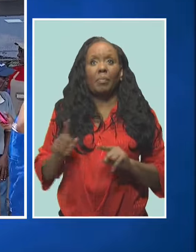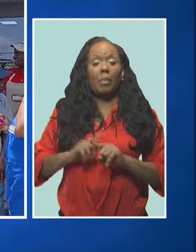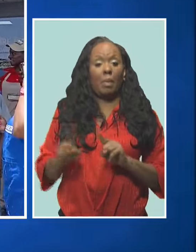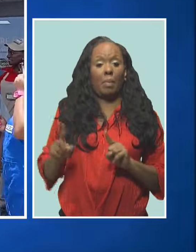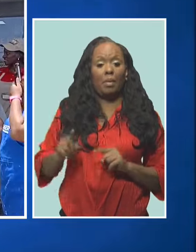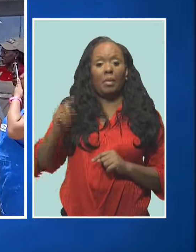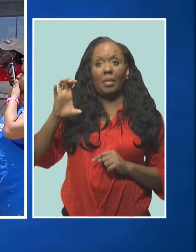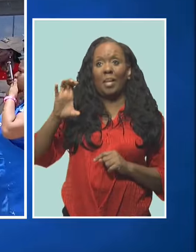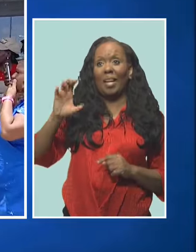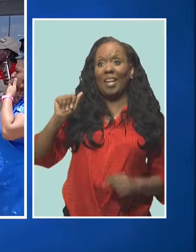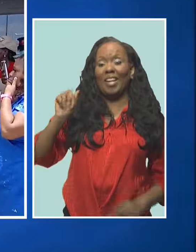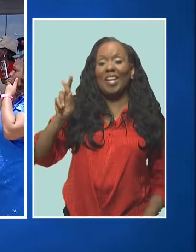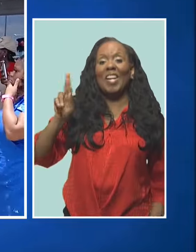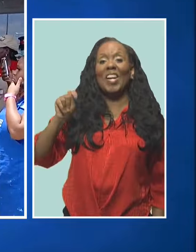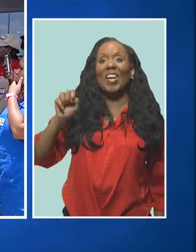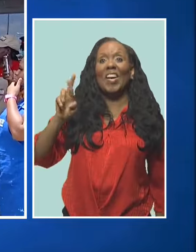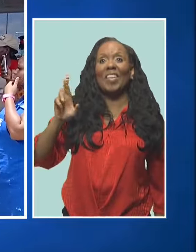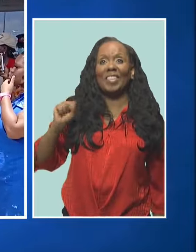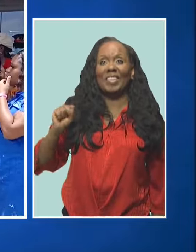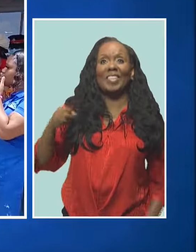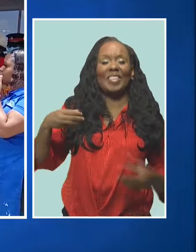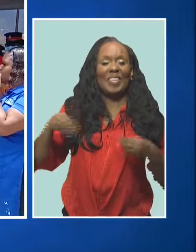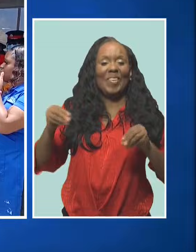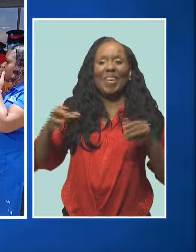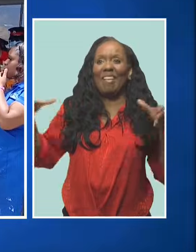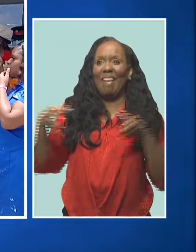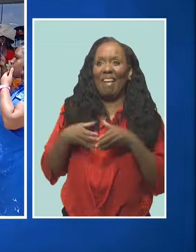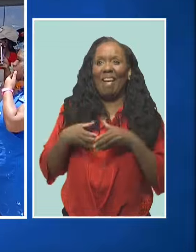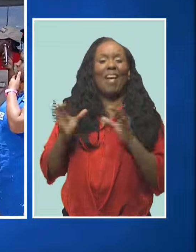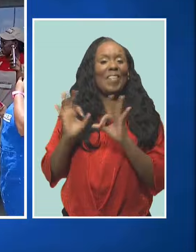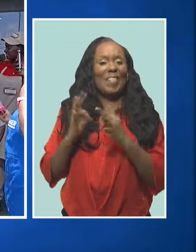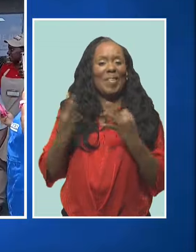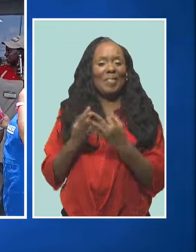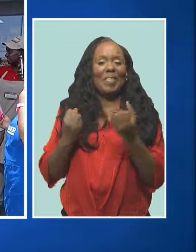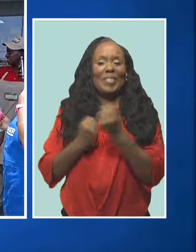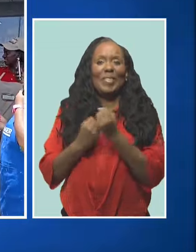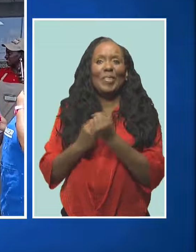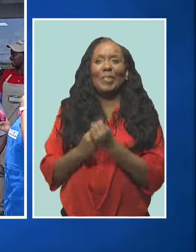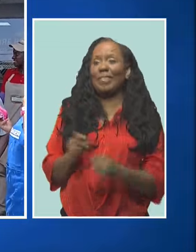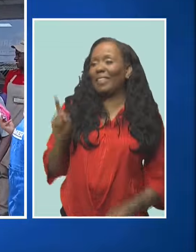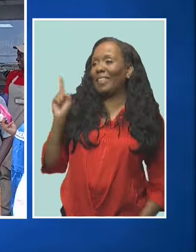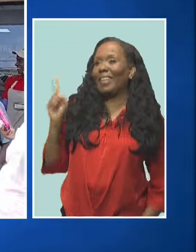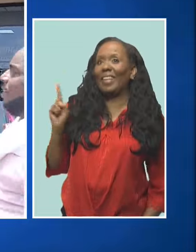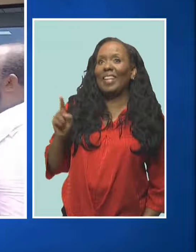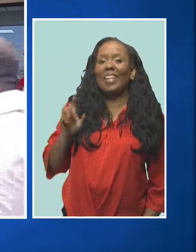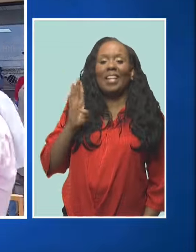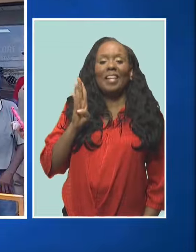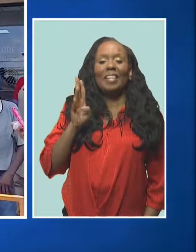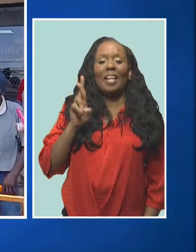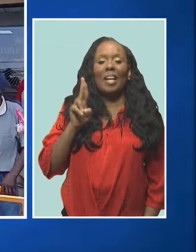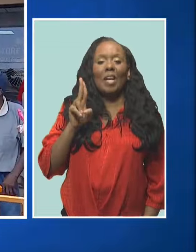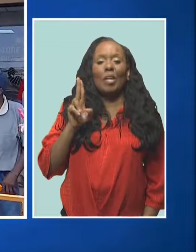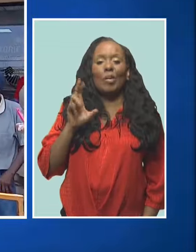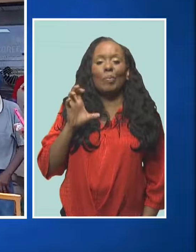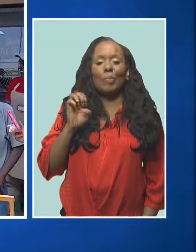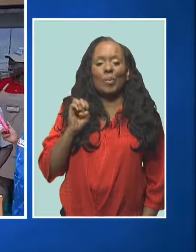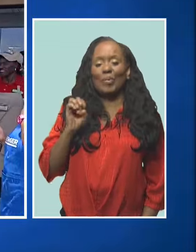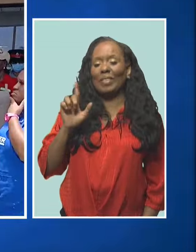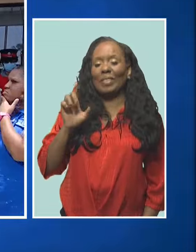Stores, as they all came together as a family in support of one of their own, Bruce Lee Almighty.